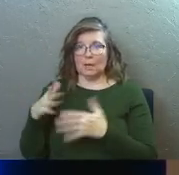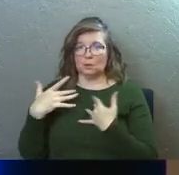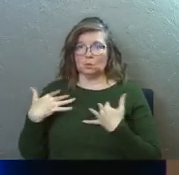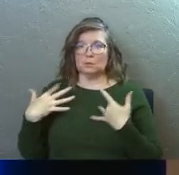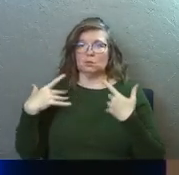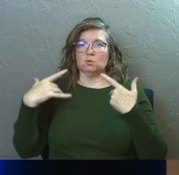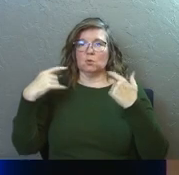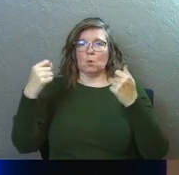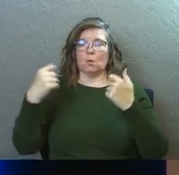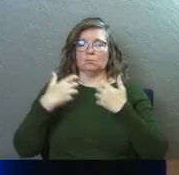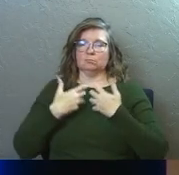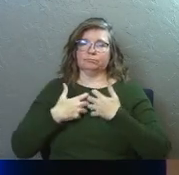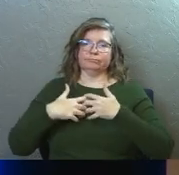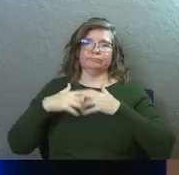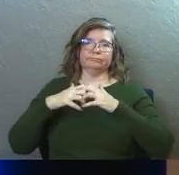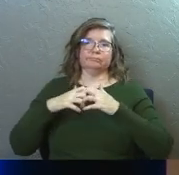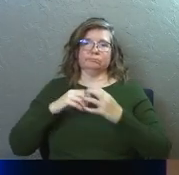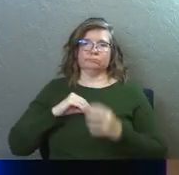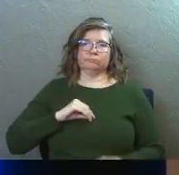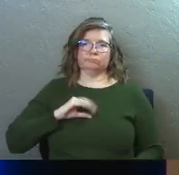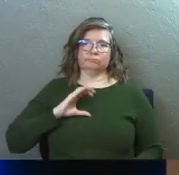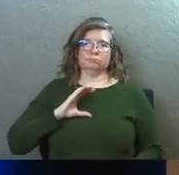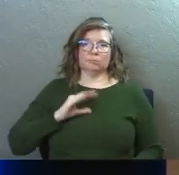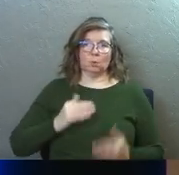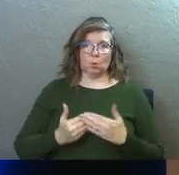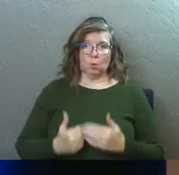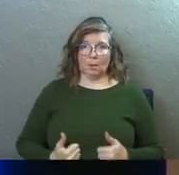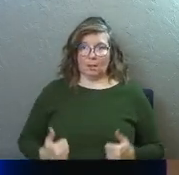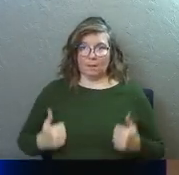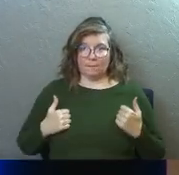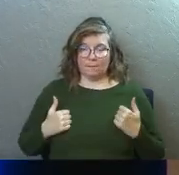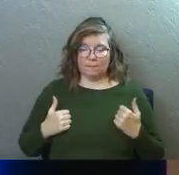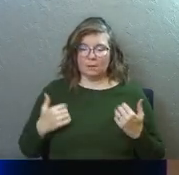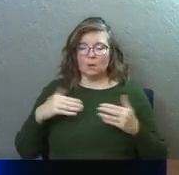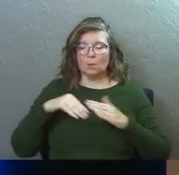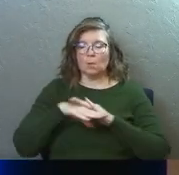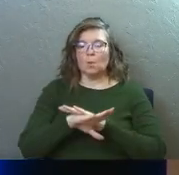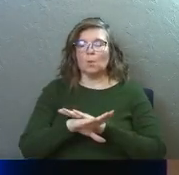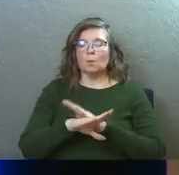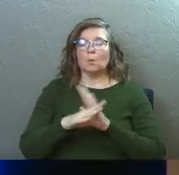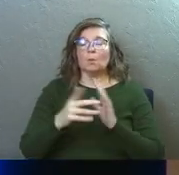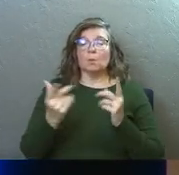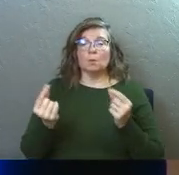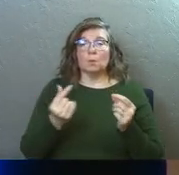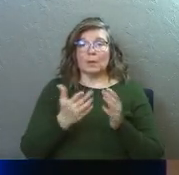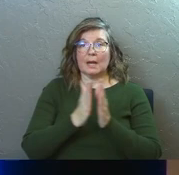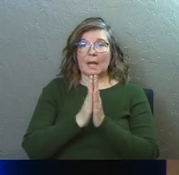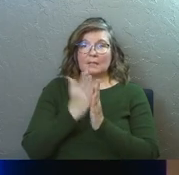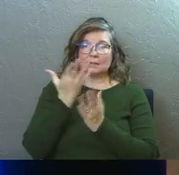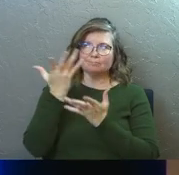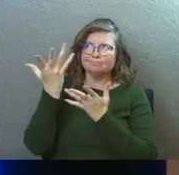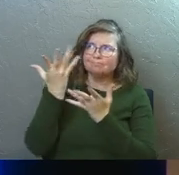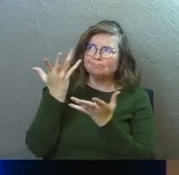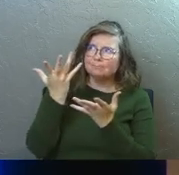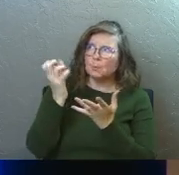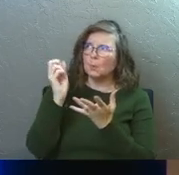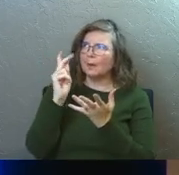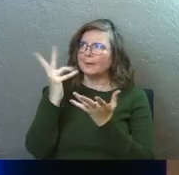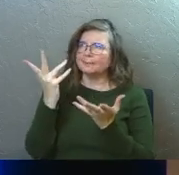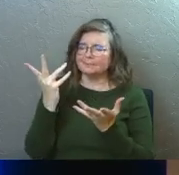restore us. He wants to make us new. He wants to bring new life. And so as we go out and we enter into this and we're beginning to ask God, okay, God,